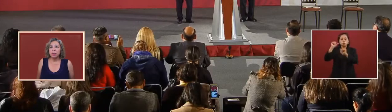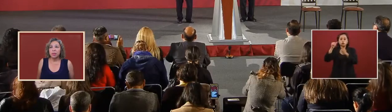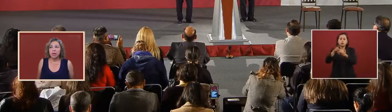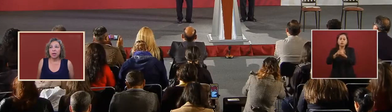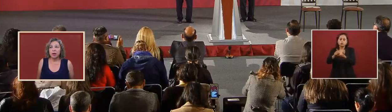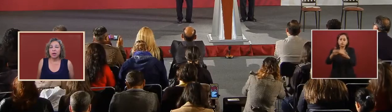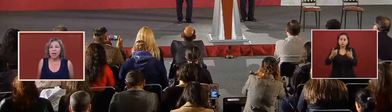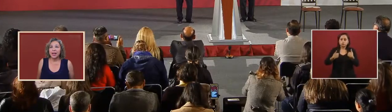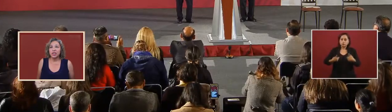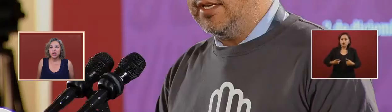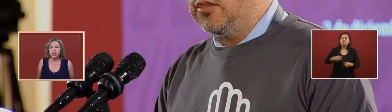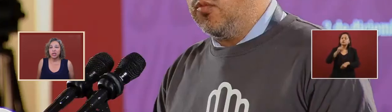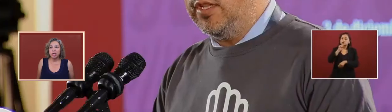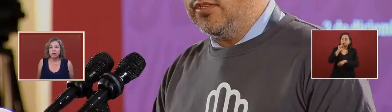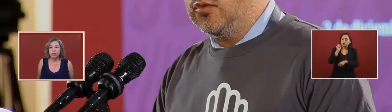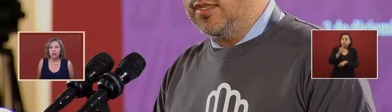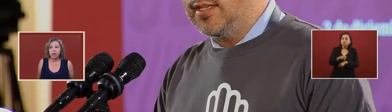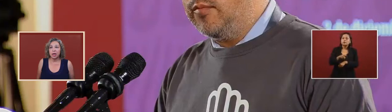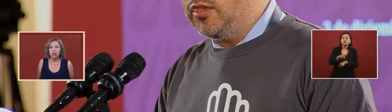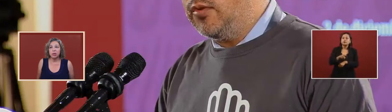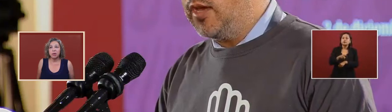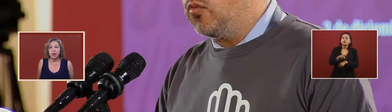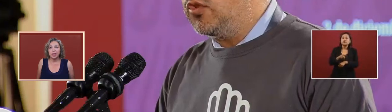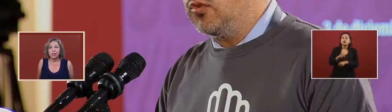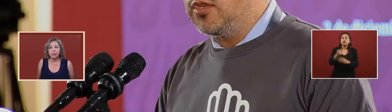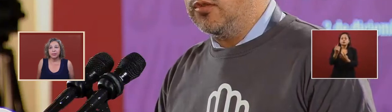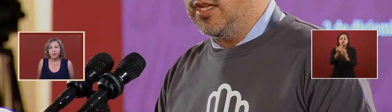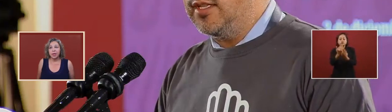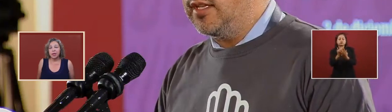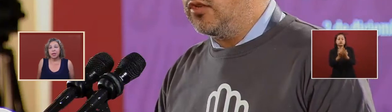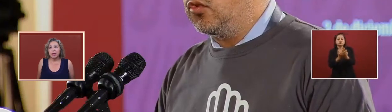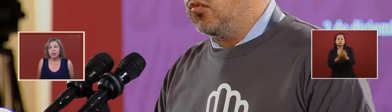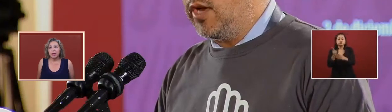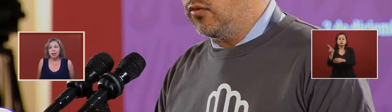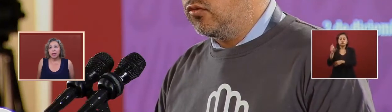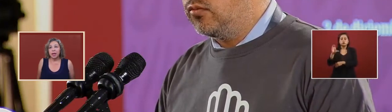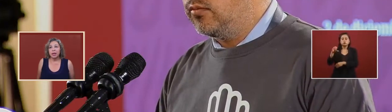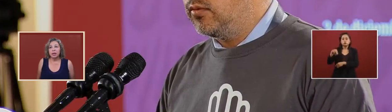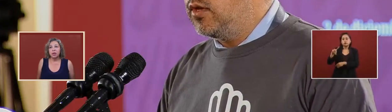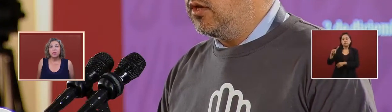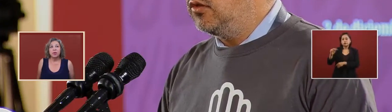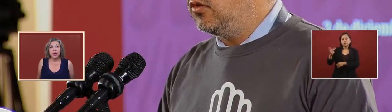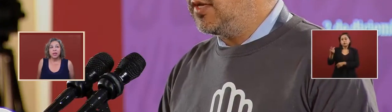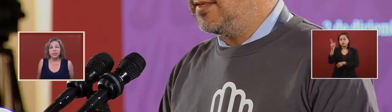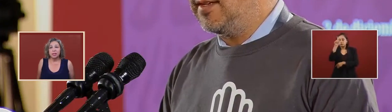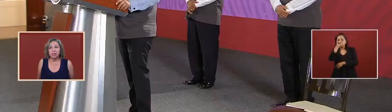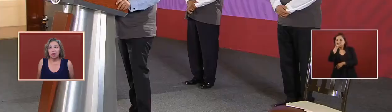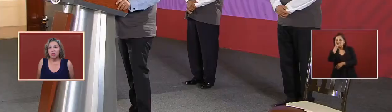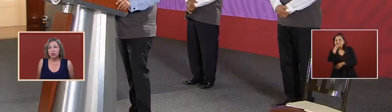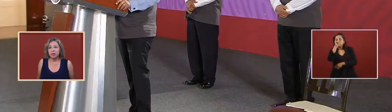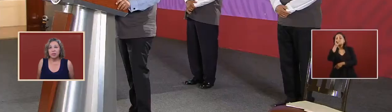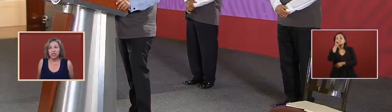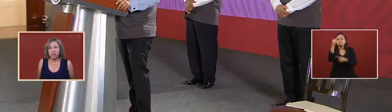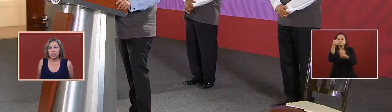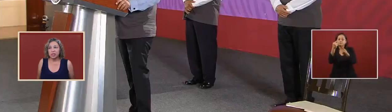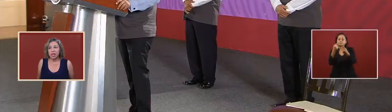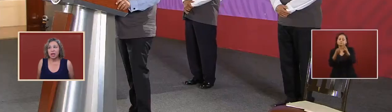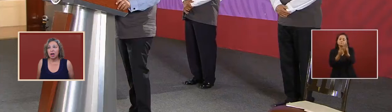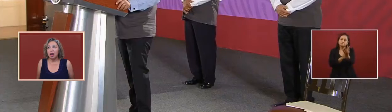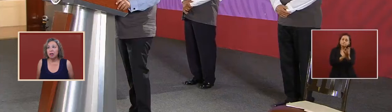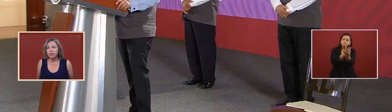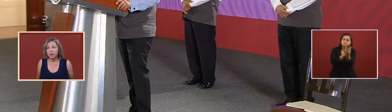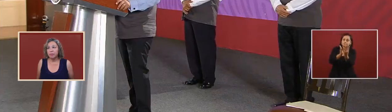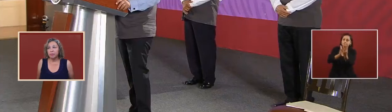from the uh high charge of human rights and human rights all commissions